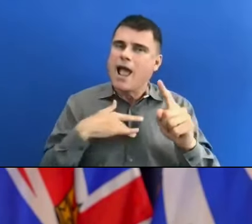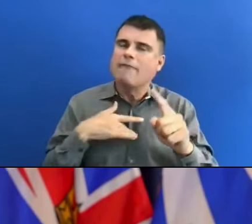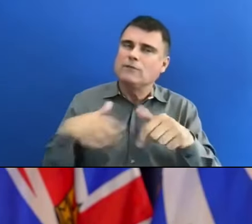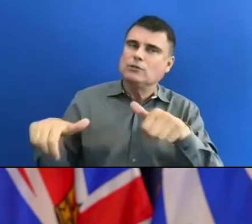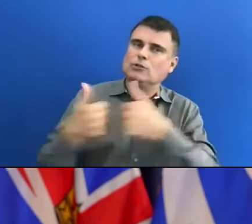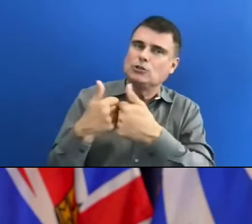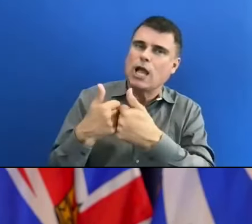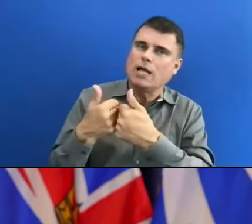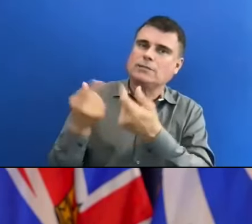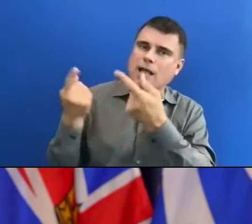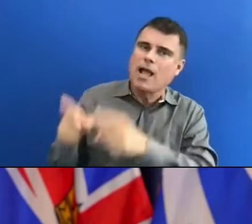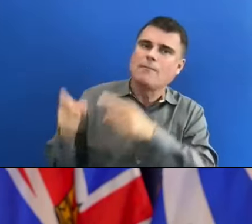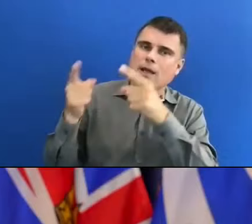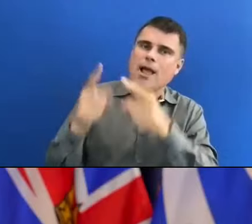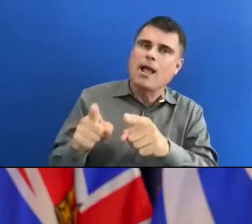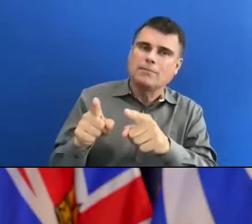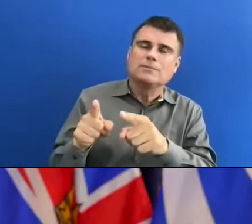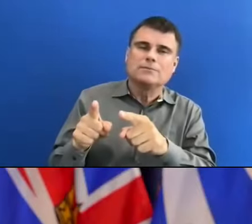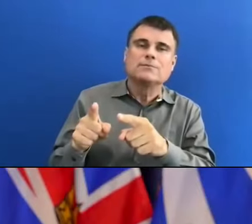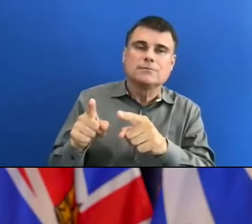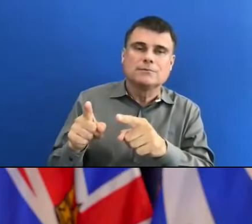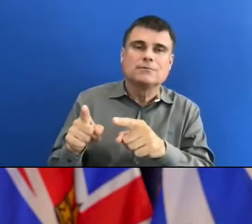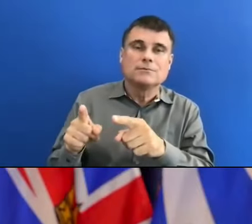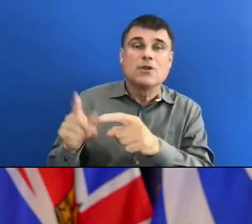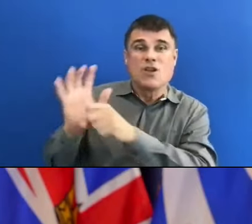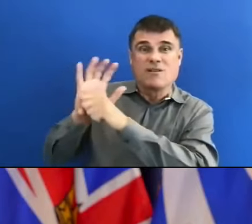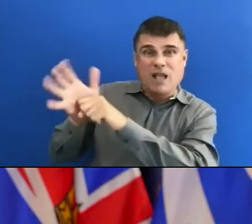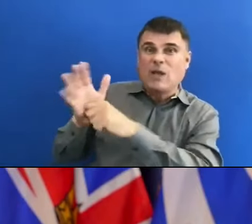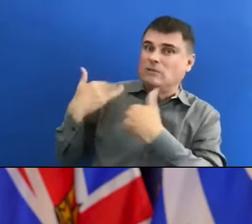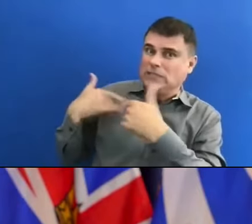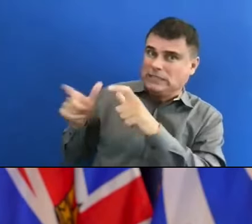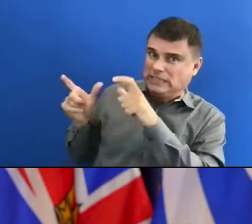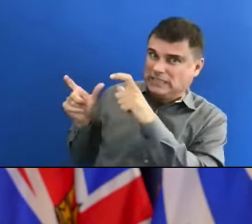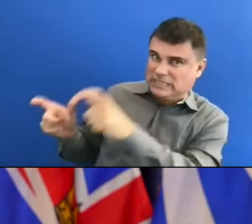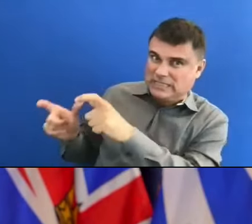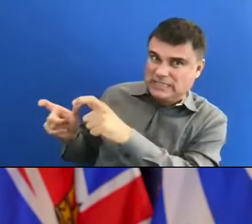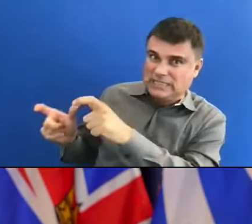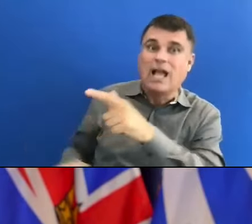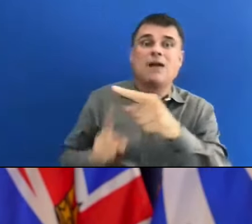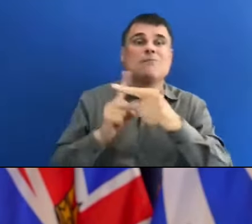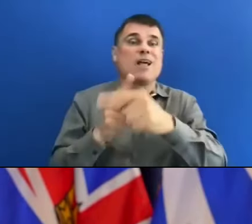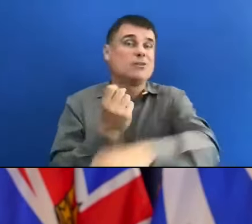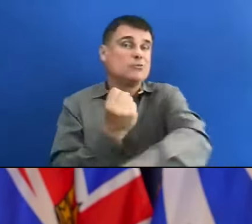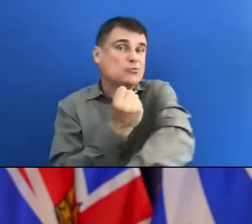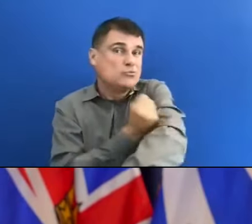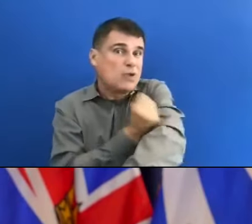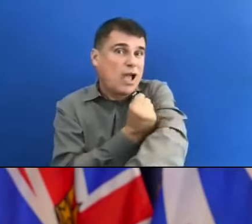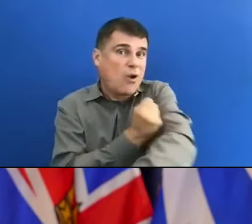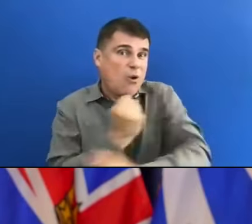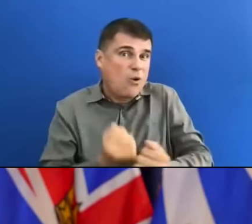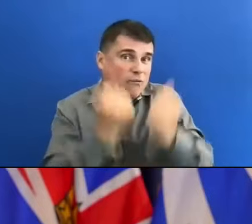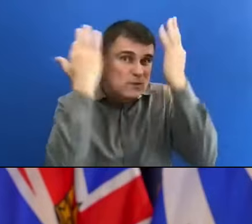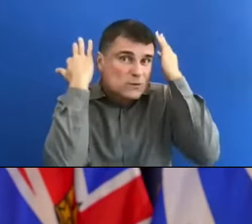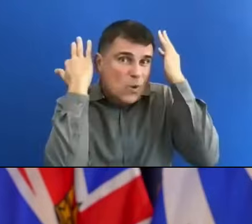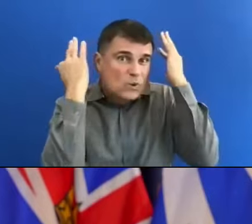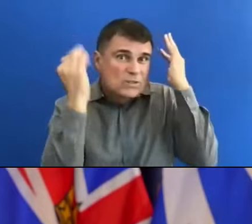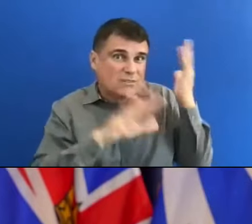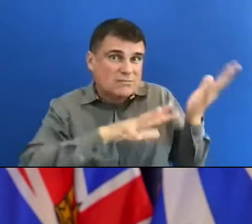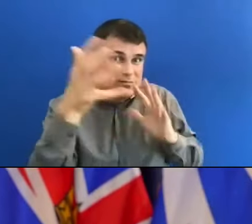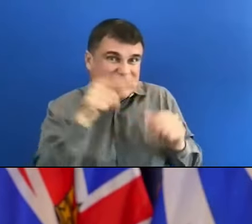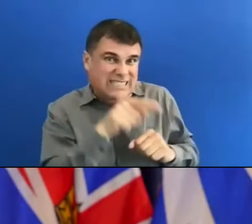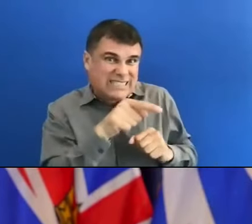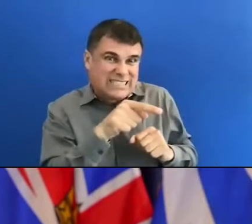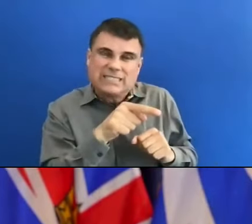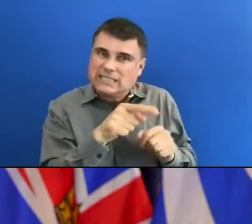pandemic and the public health emergency that is the overdose crisis. As we've heard from Premier Horgan, Dr Henry and Minister Callan,